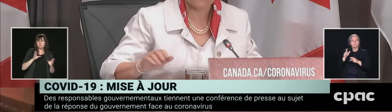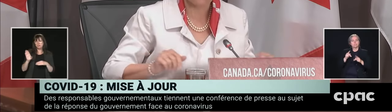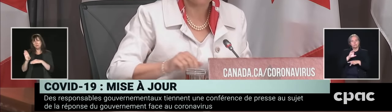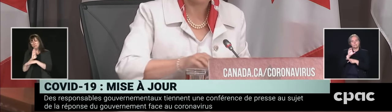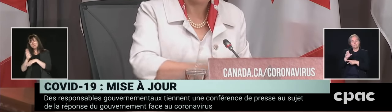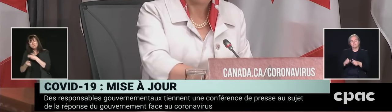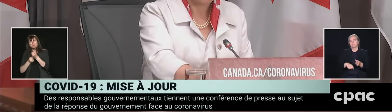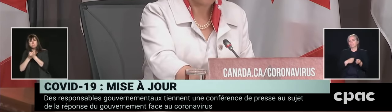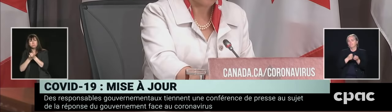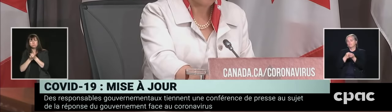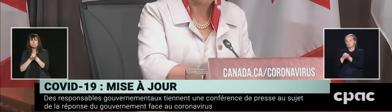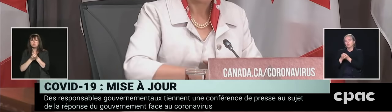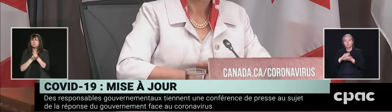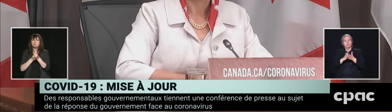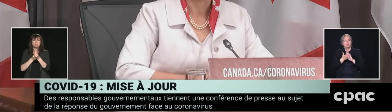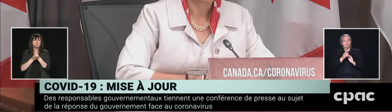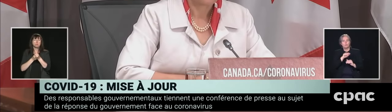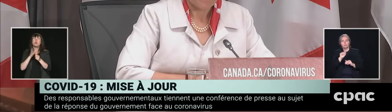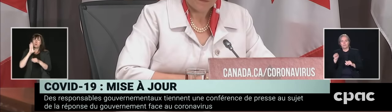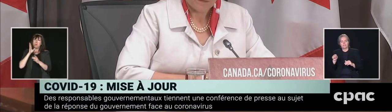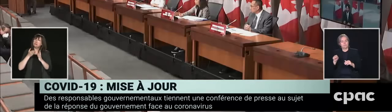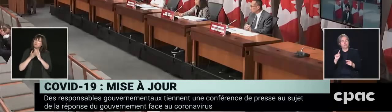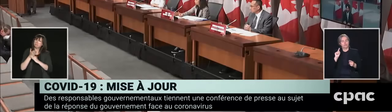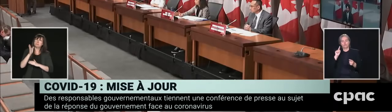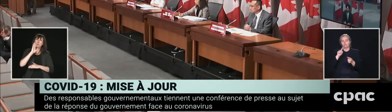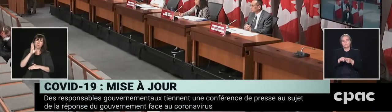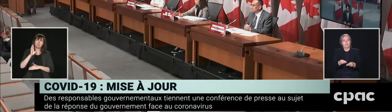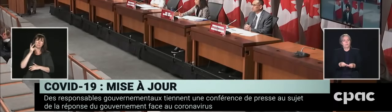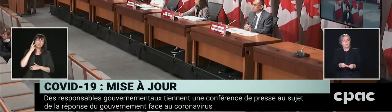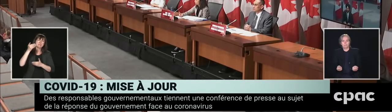We're going to get there. Mike, follow-up.